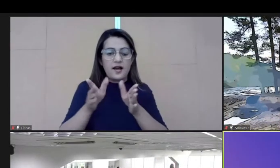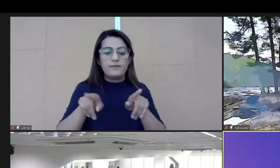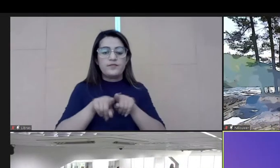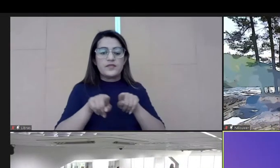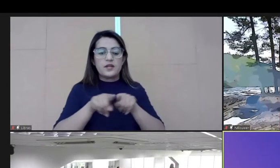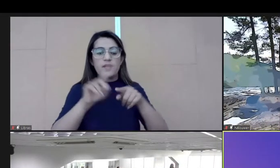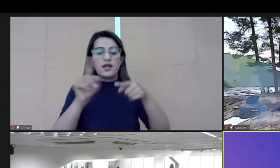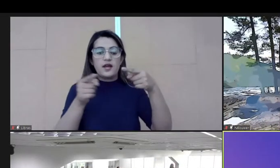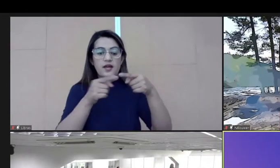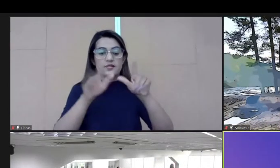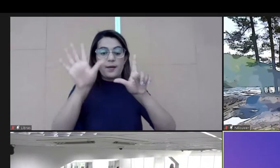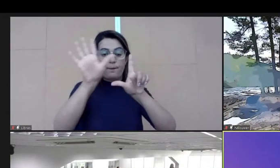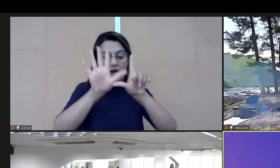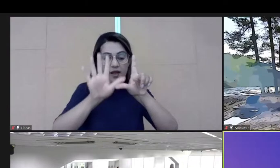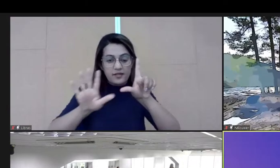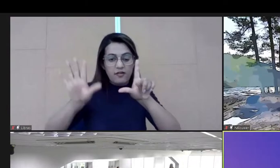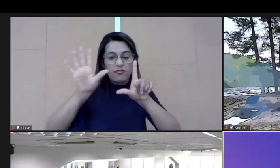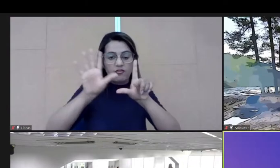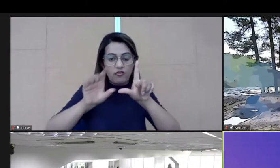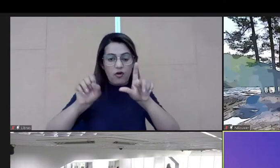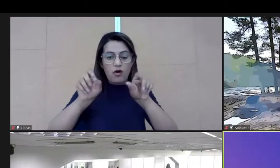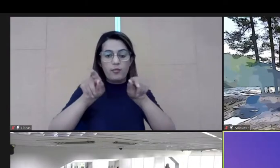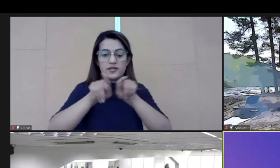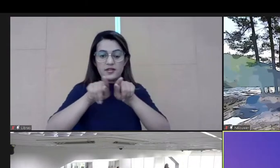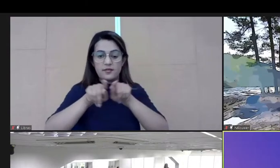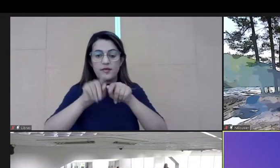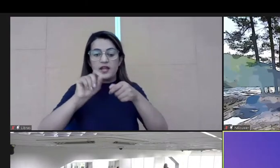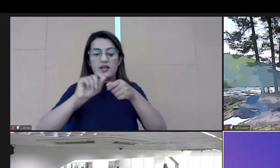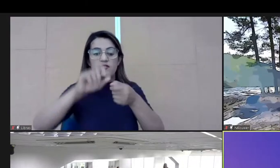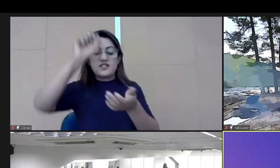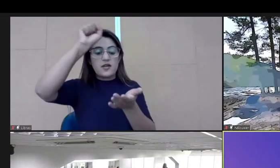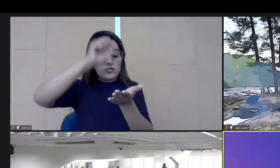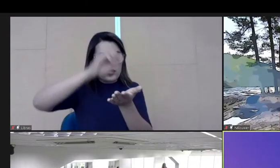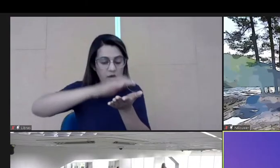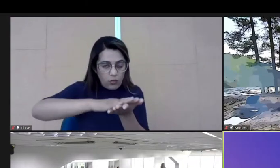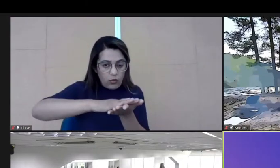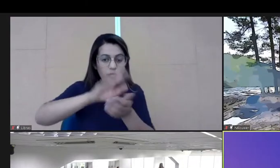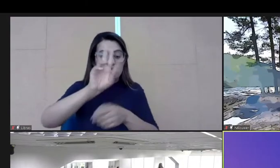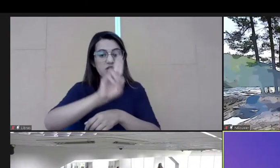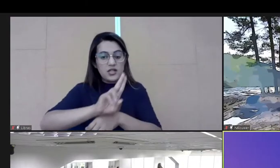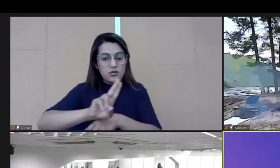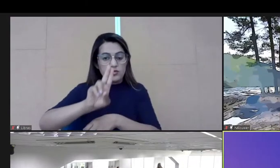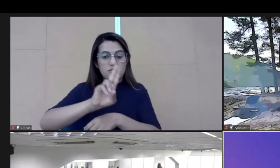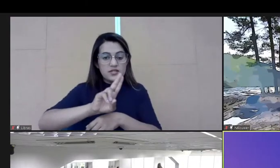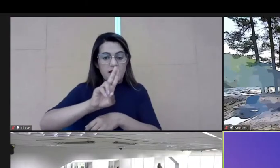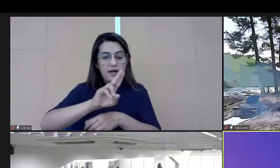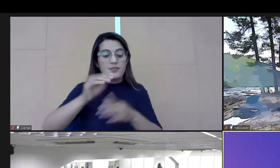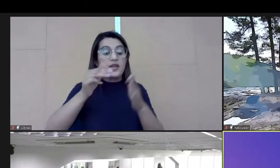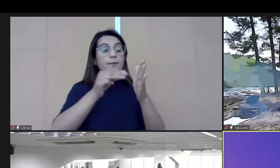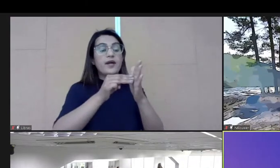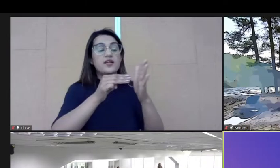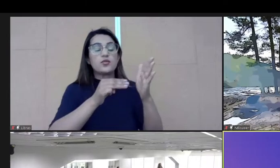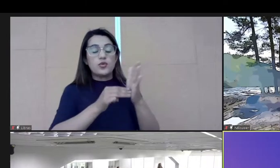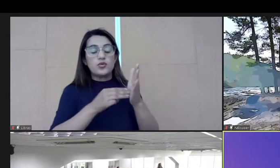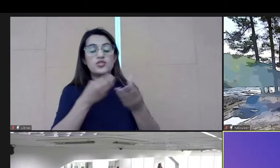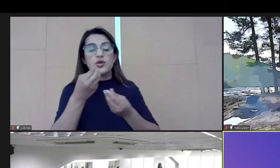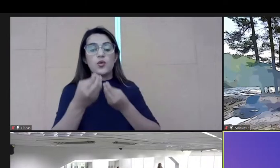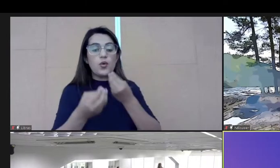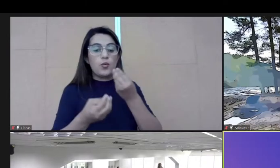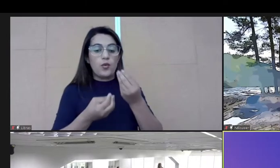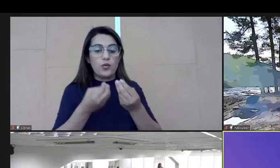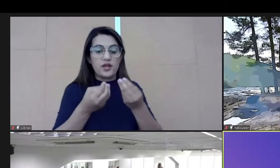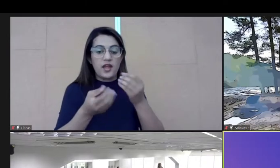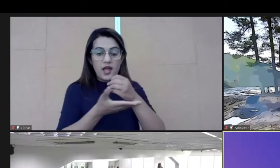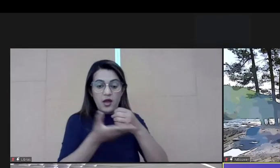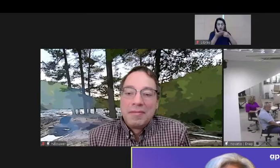hopefully, the methodologies that are best suited for the right budget, the right outcome, the right level of civil service and so on. So, I